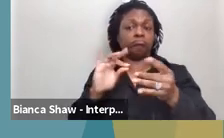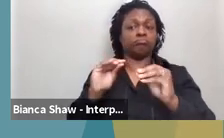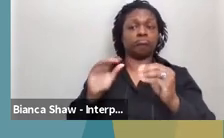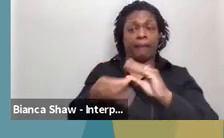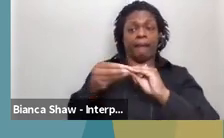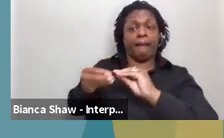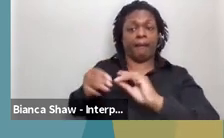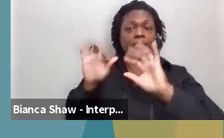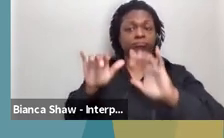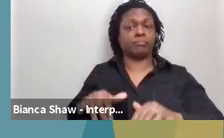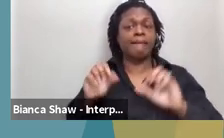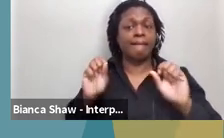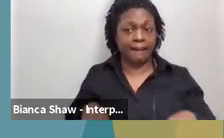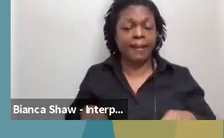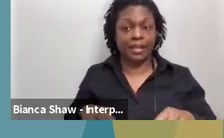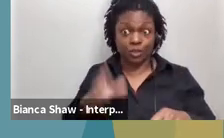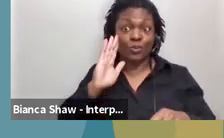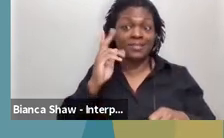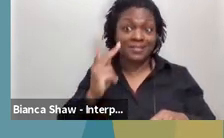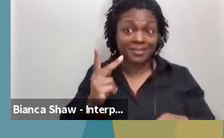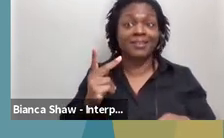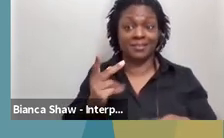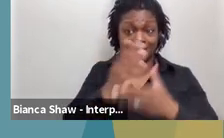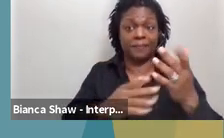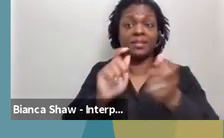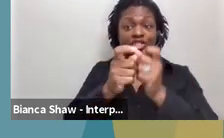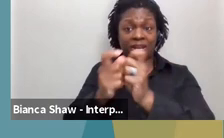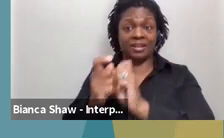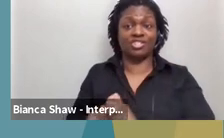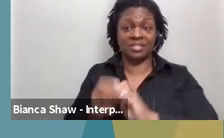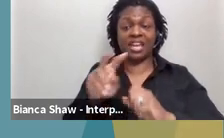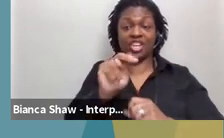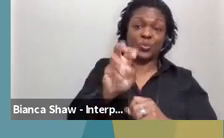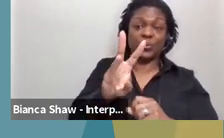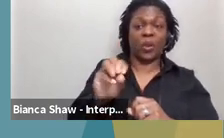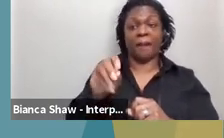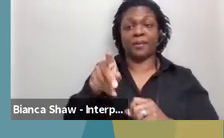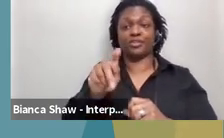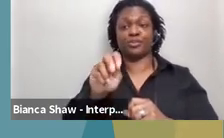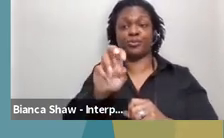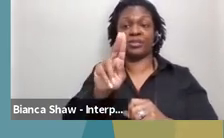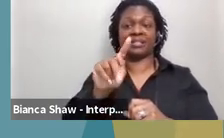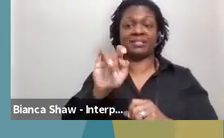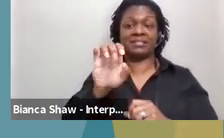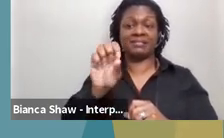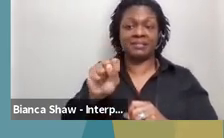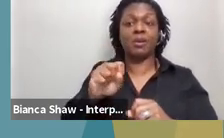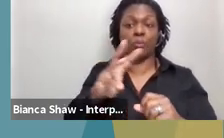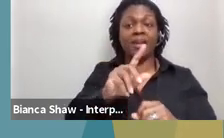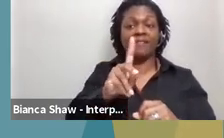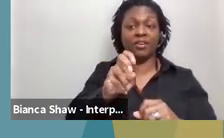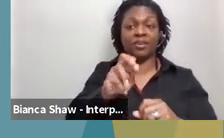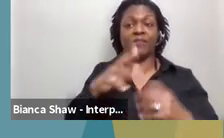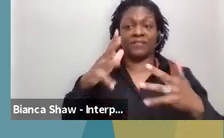changes have been incorporated into our new opportunities waiver renewal. I'll also let you guys know that,